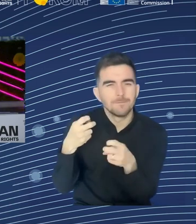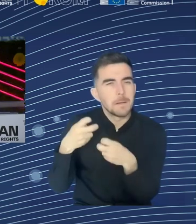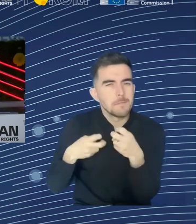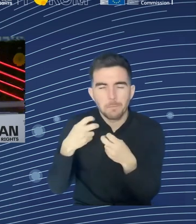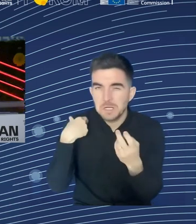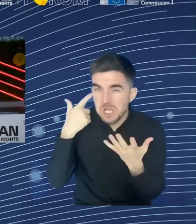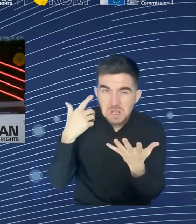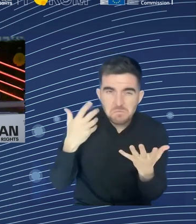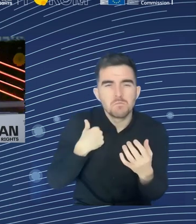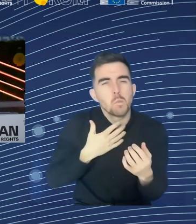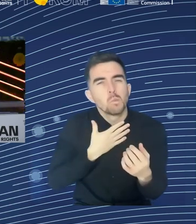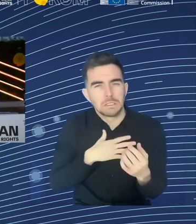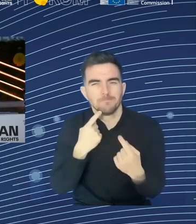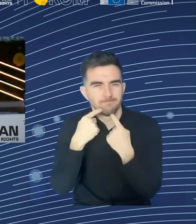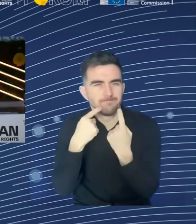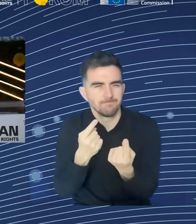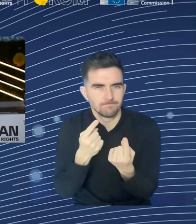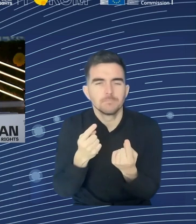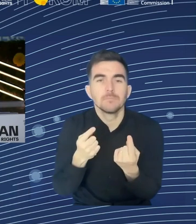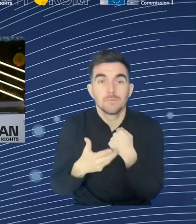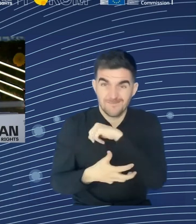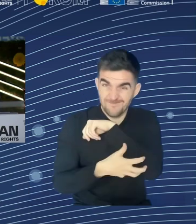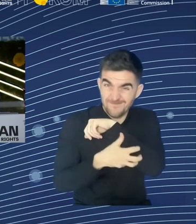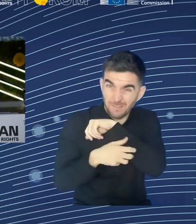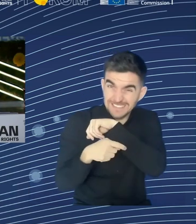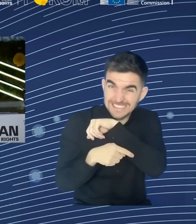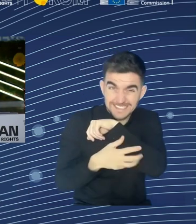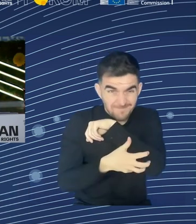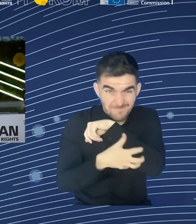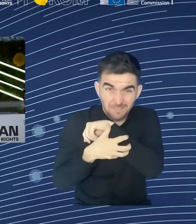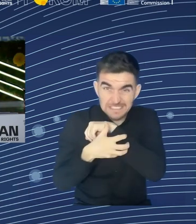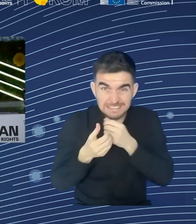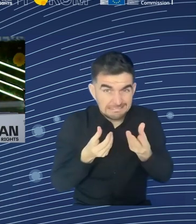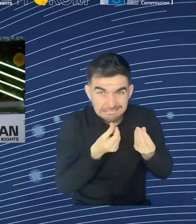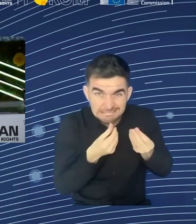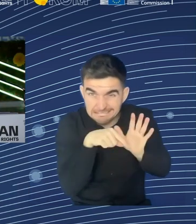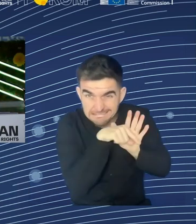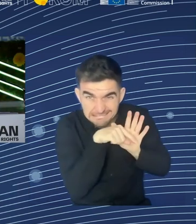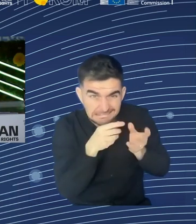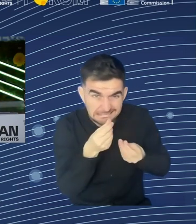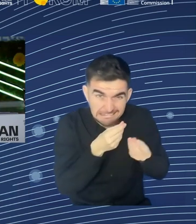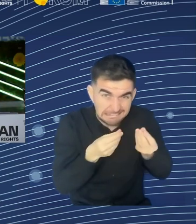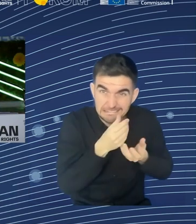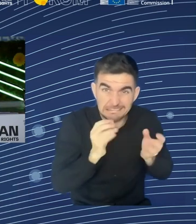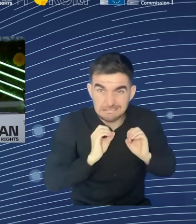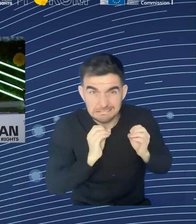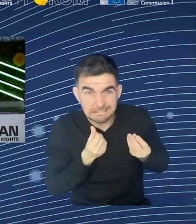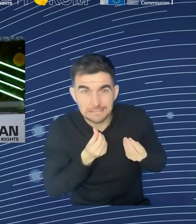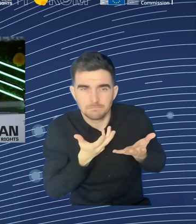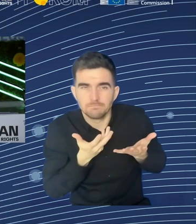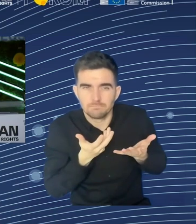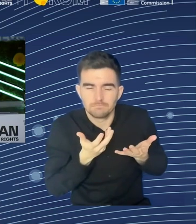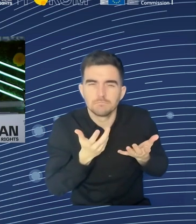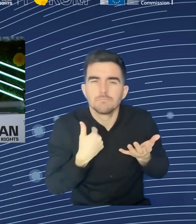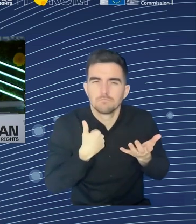considering the crisis that we've had, maybe I should get this thing, but in terms of the crisis that we've had, we should have